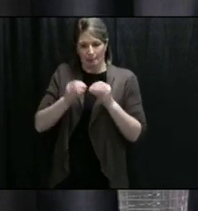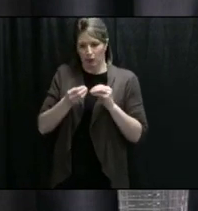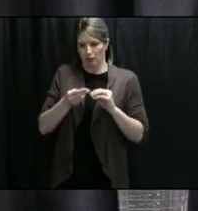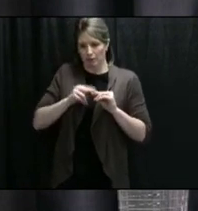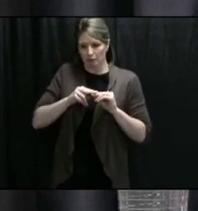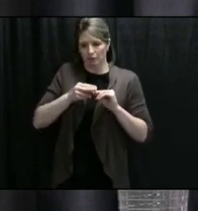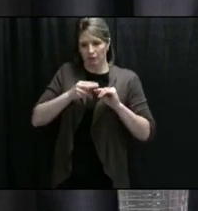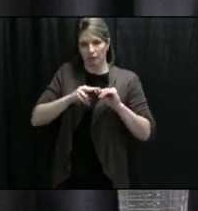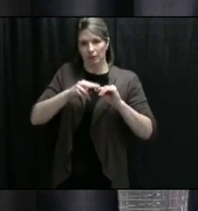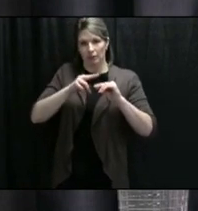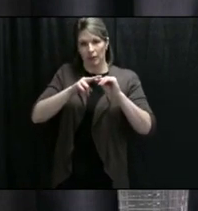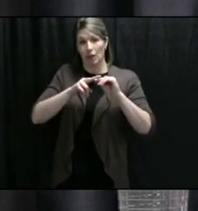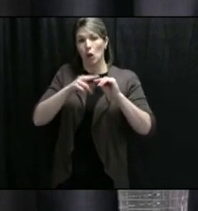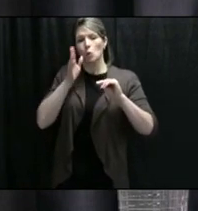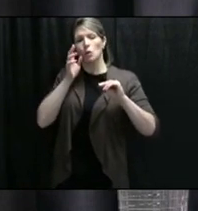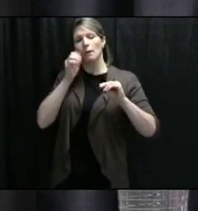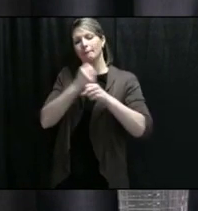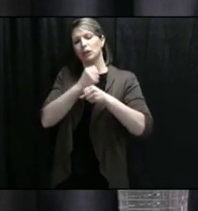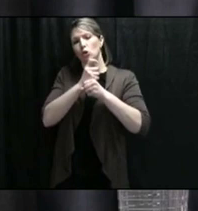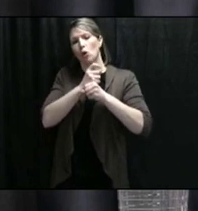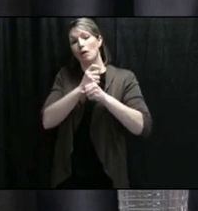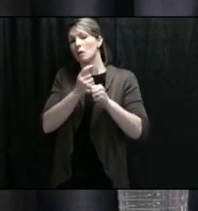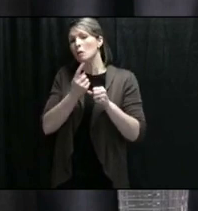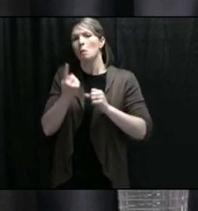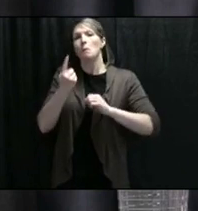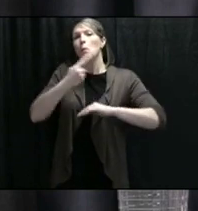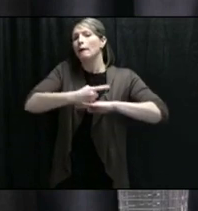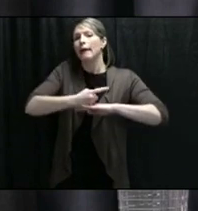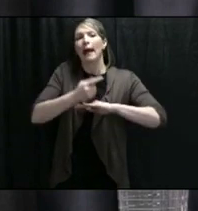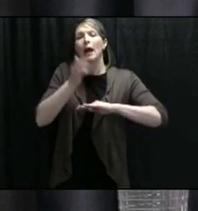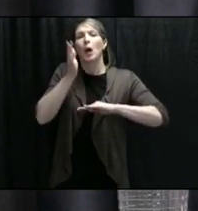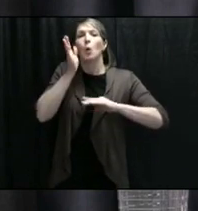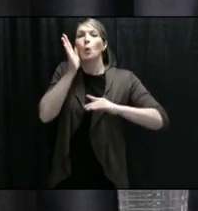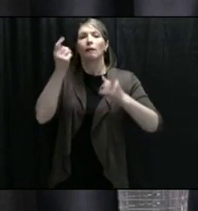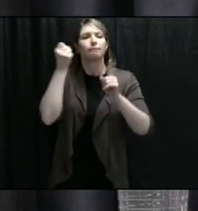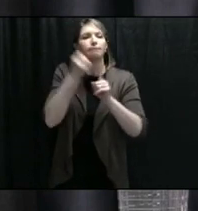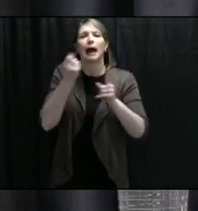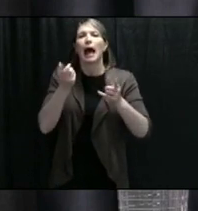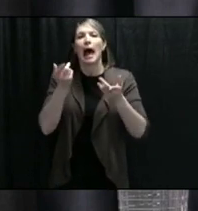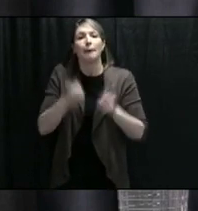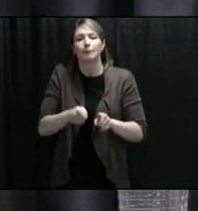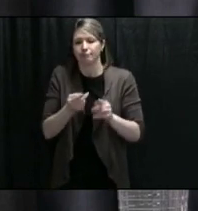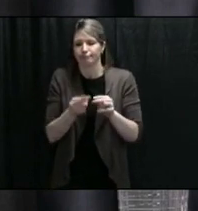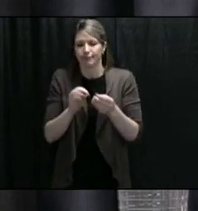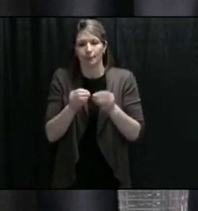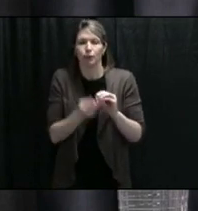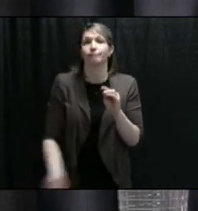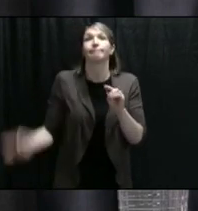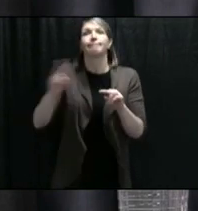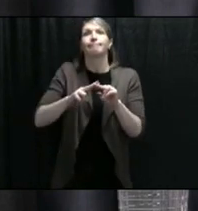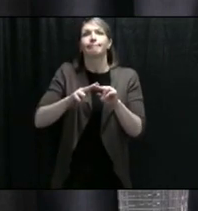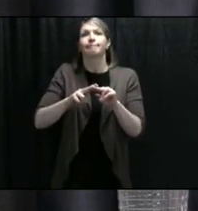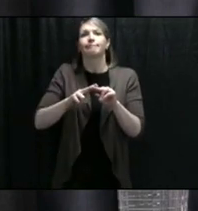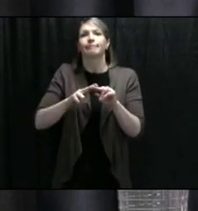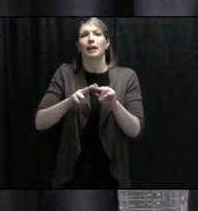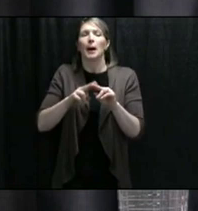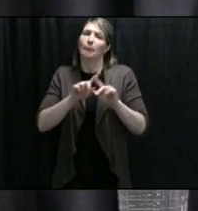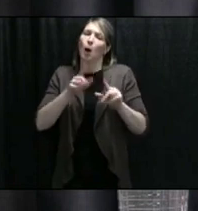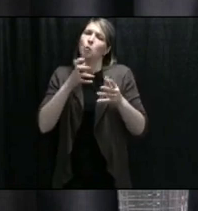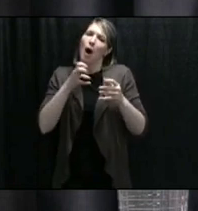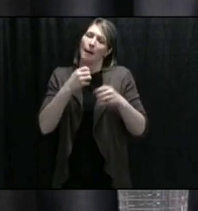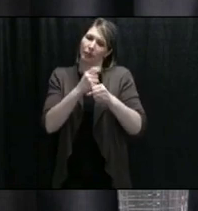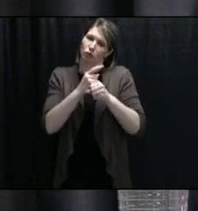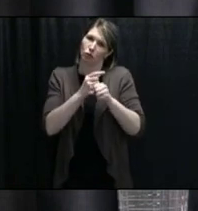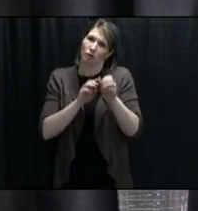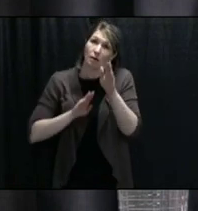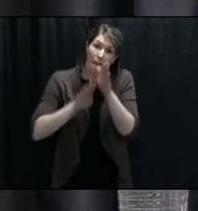that happens, we know we're between three and four weeks away from a peak. The other thing we know is the sooner that peak comes, the